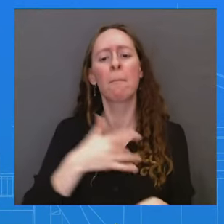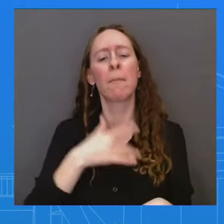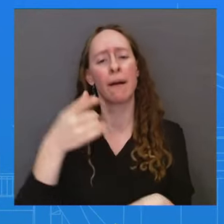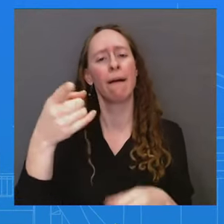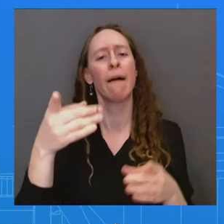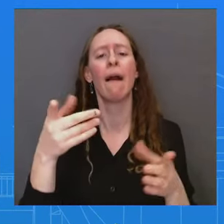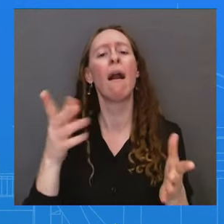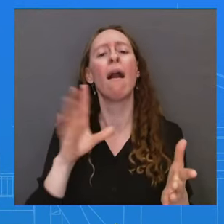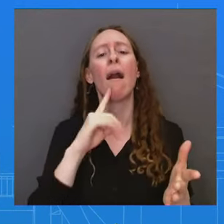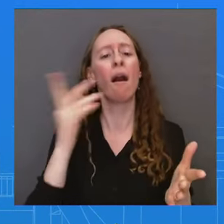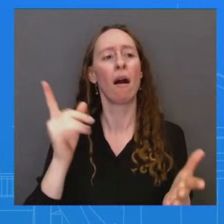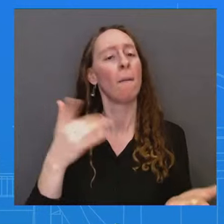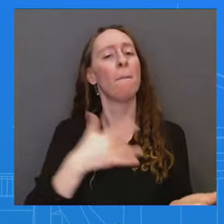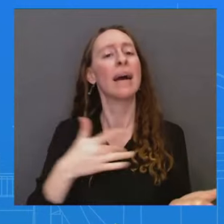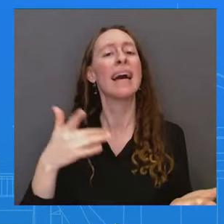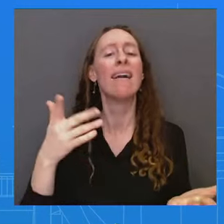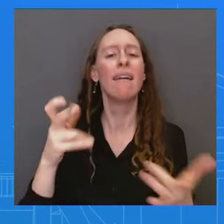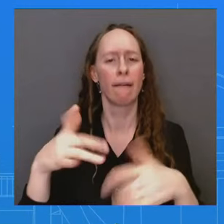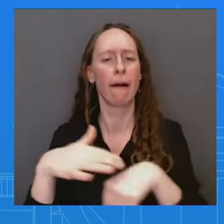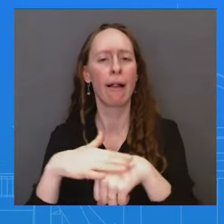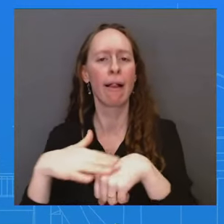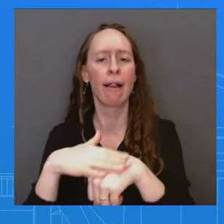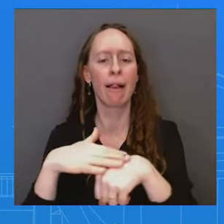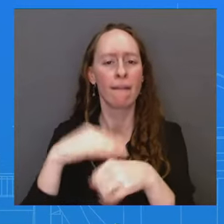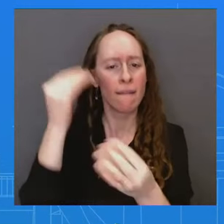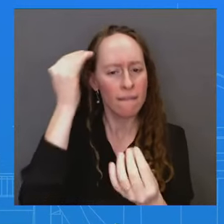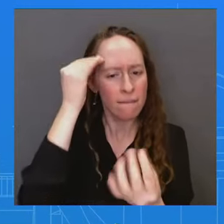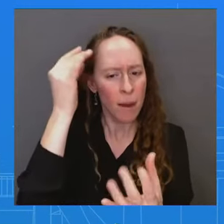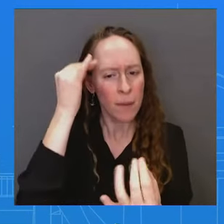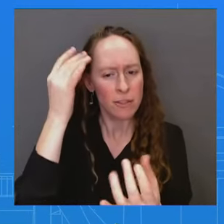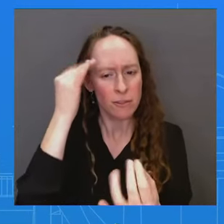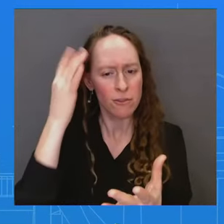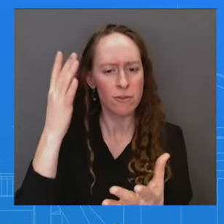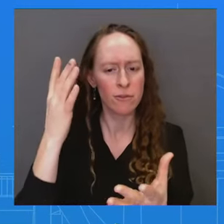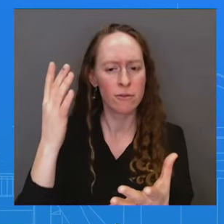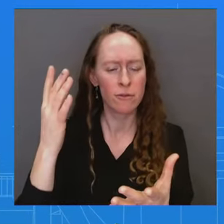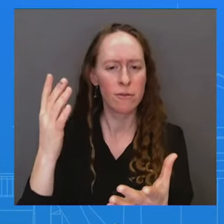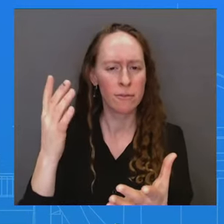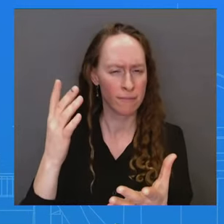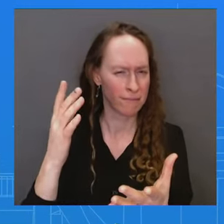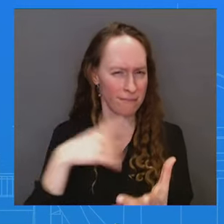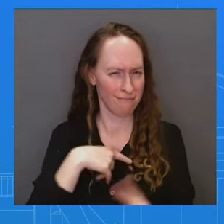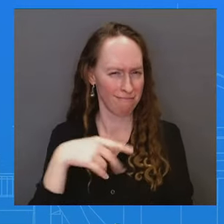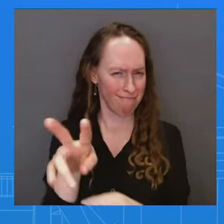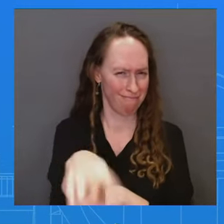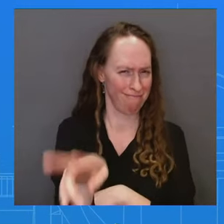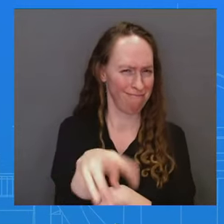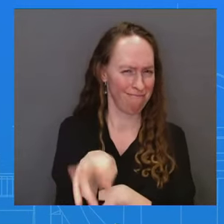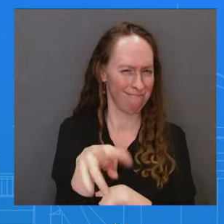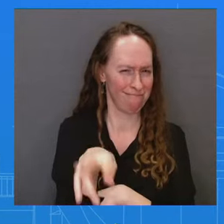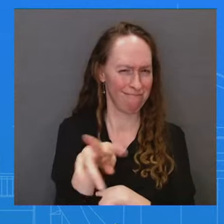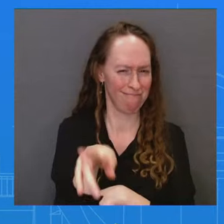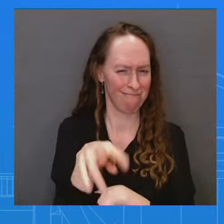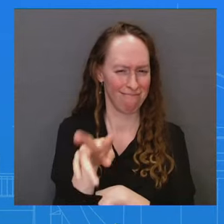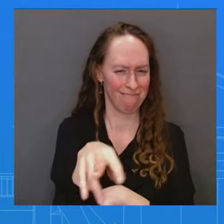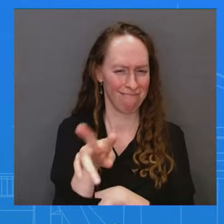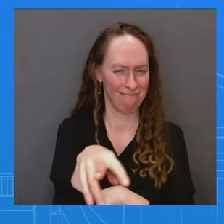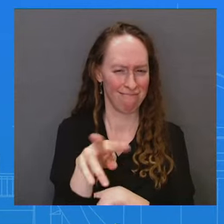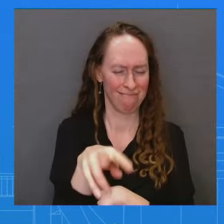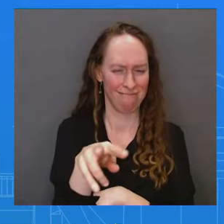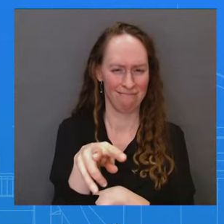That seems to be in line with Cold War-era capabilities where principals in the line of succession had to